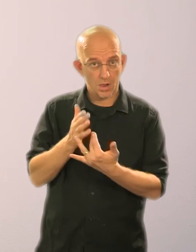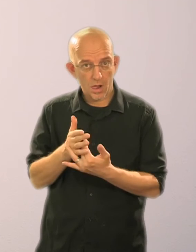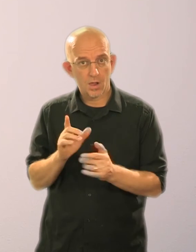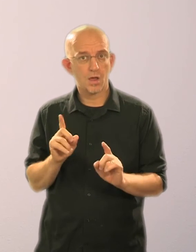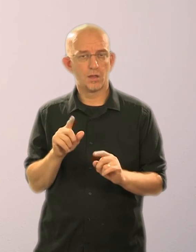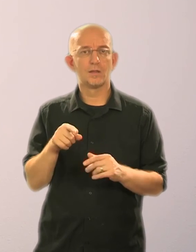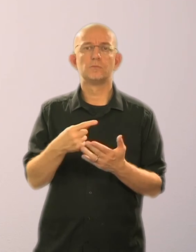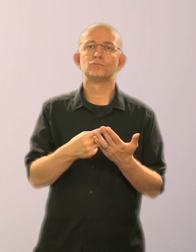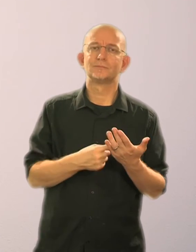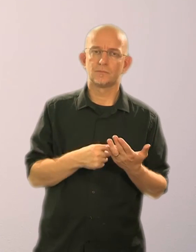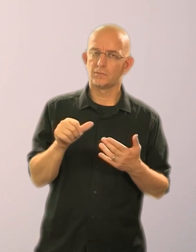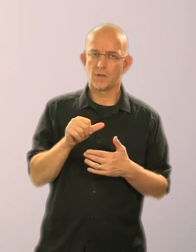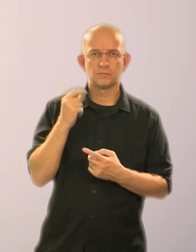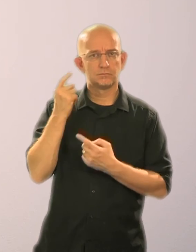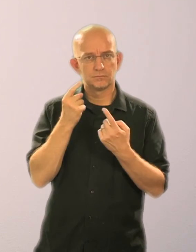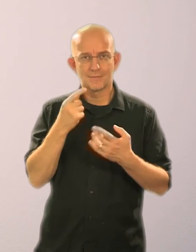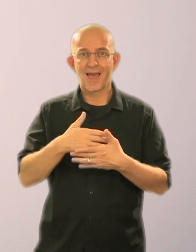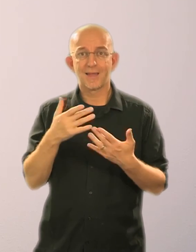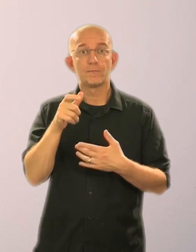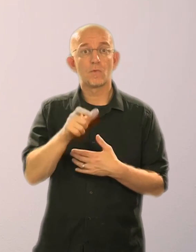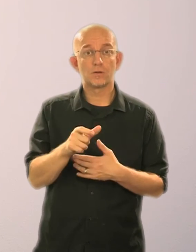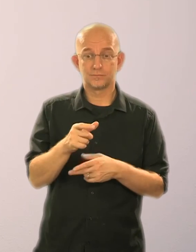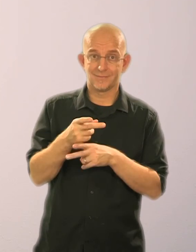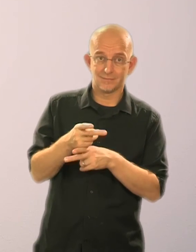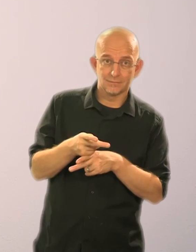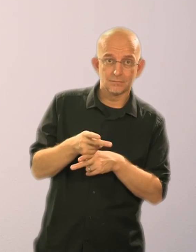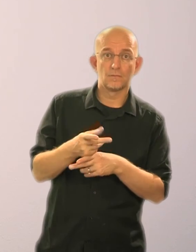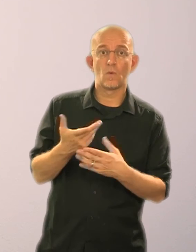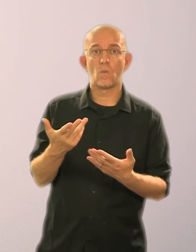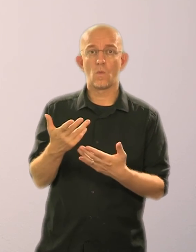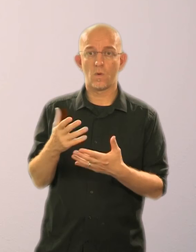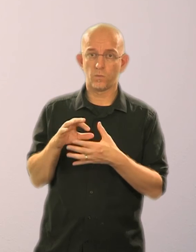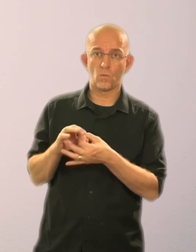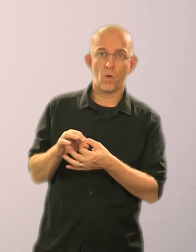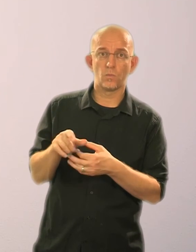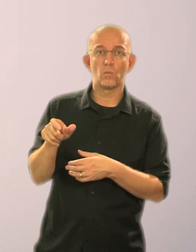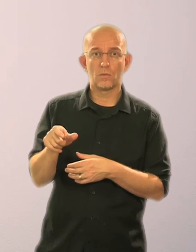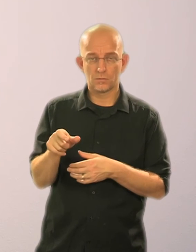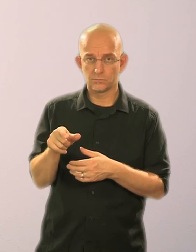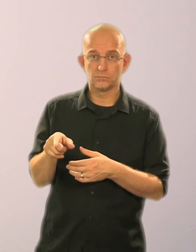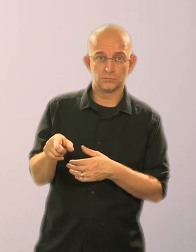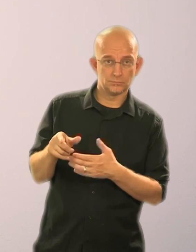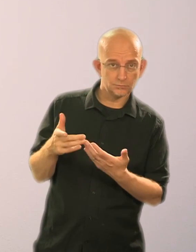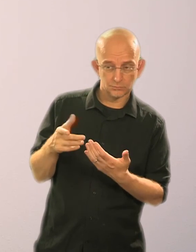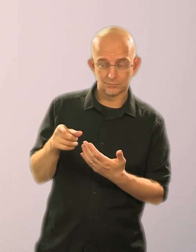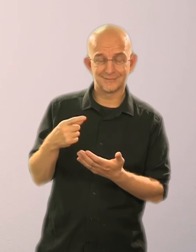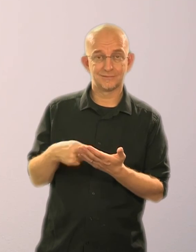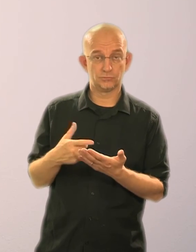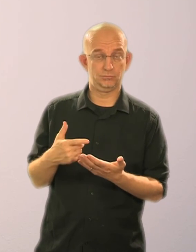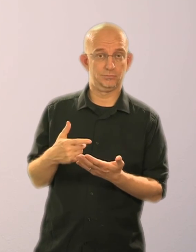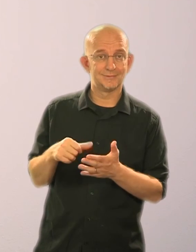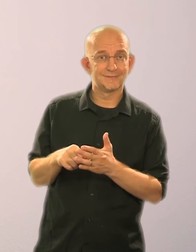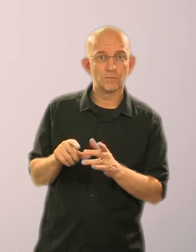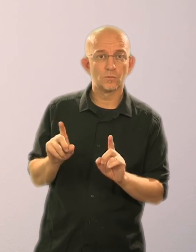by any person caring for or working with a person who may find decision-making difficult. They are set out in law